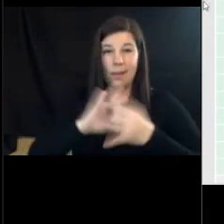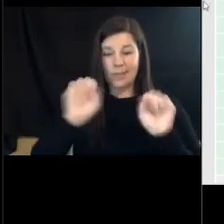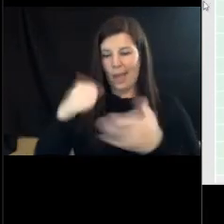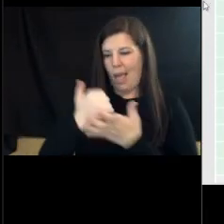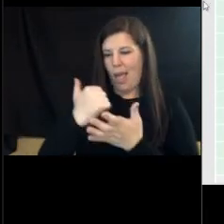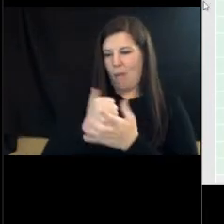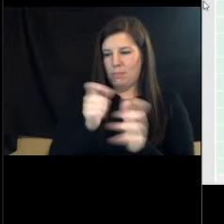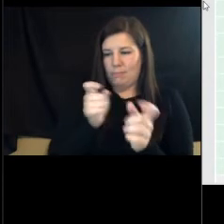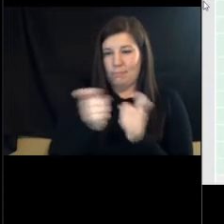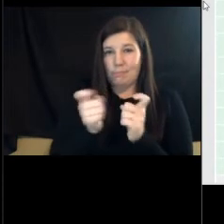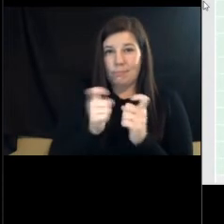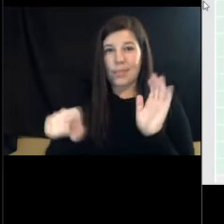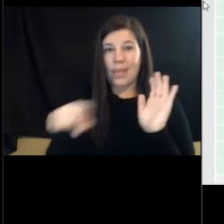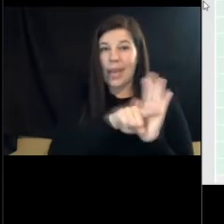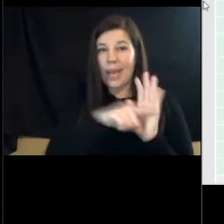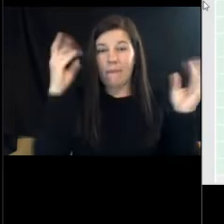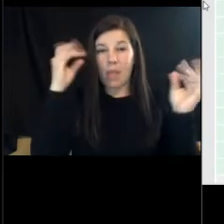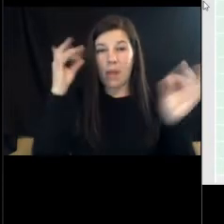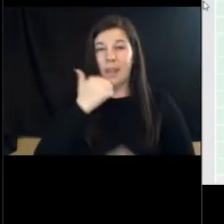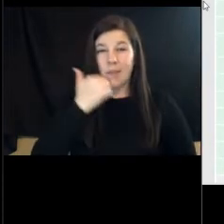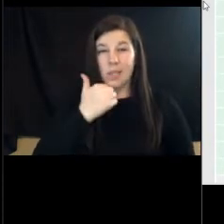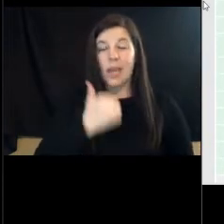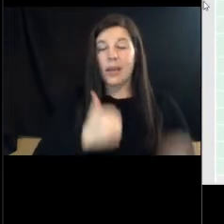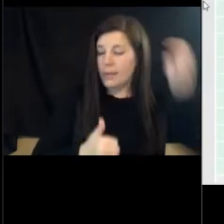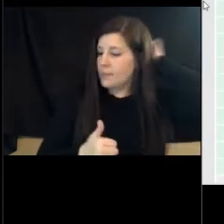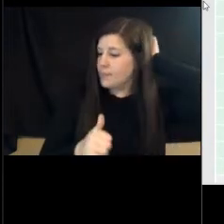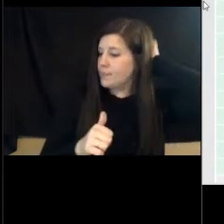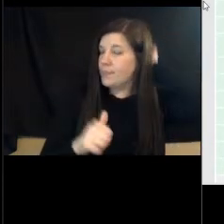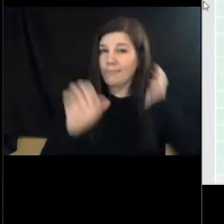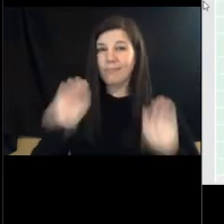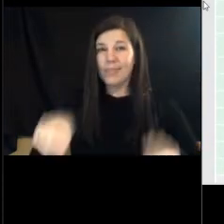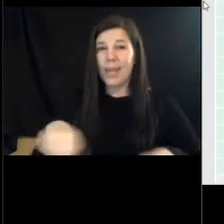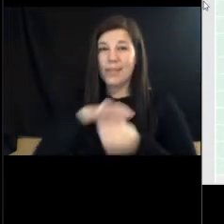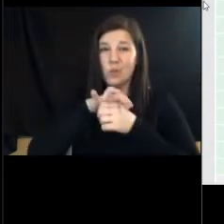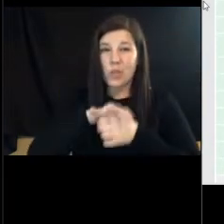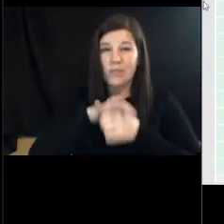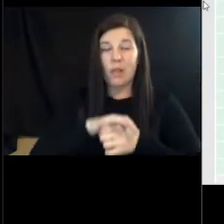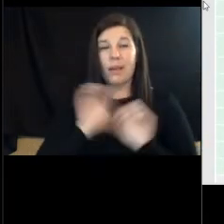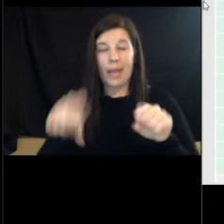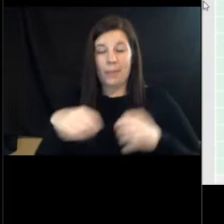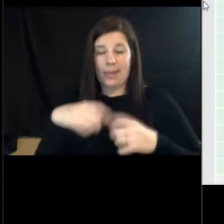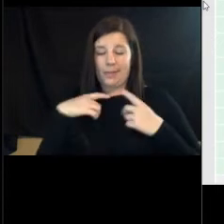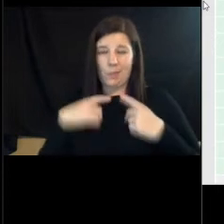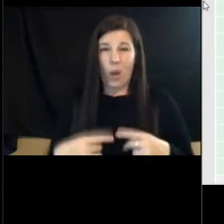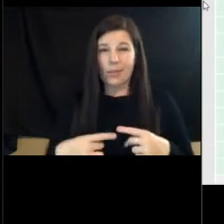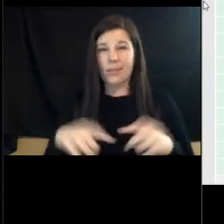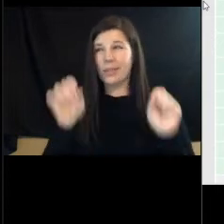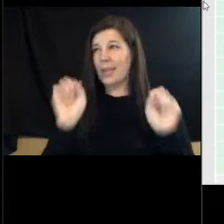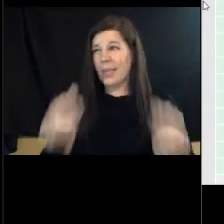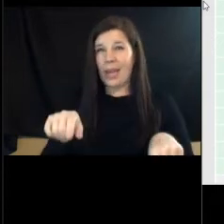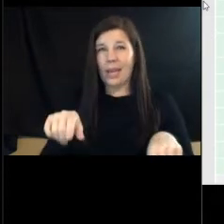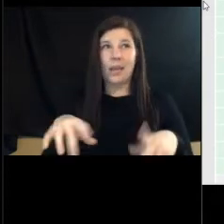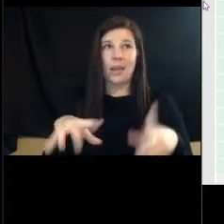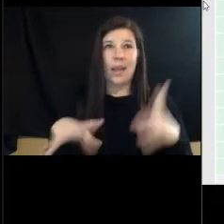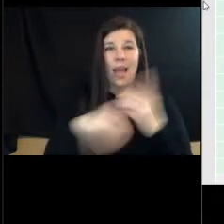of negative thoughts every day, that can be very stressful, can be depressing, can be very anxiety